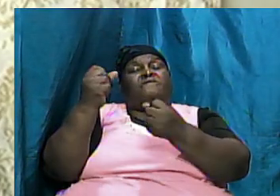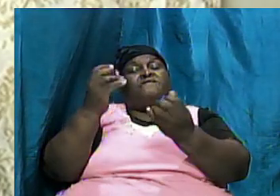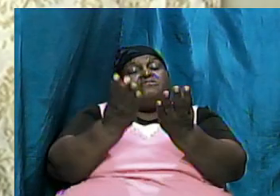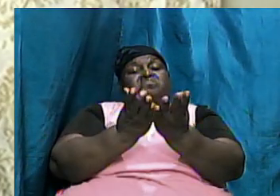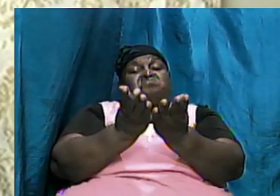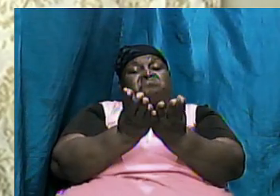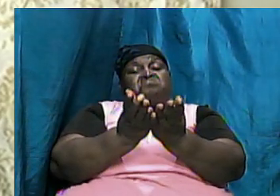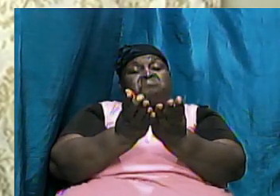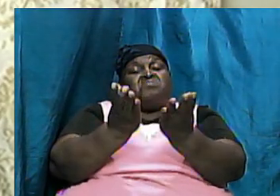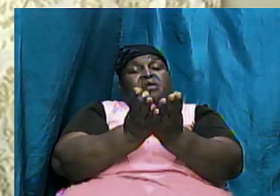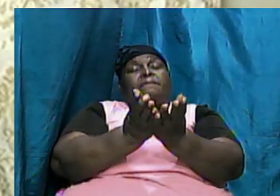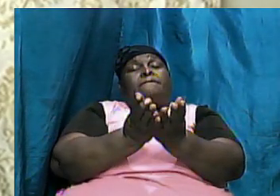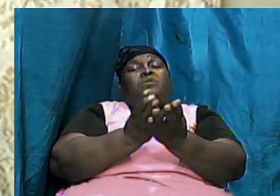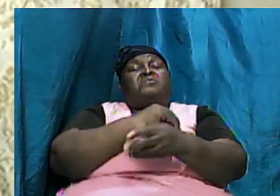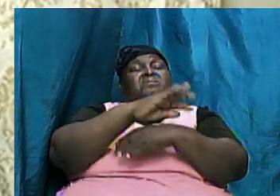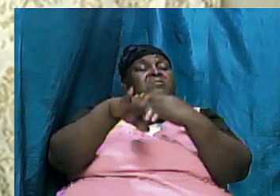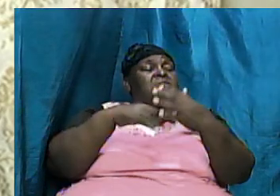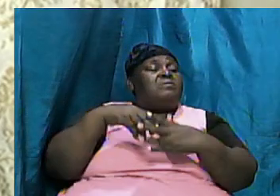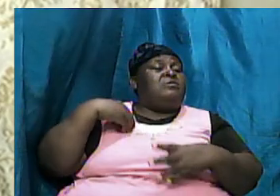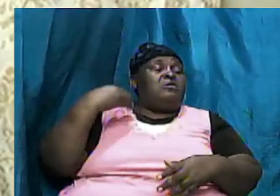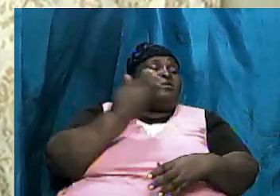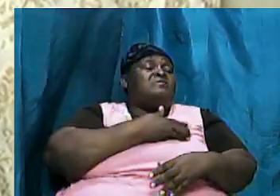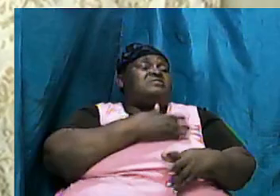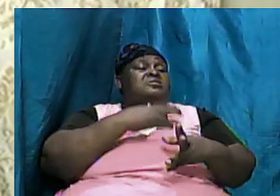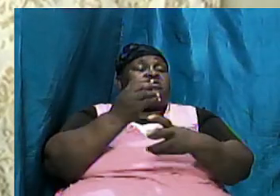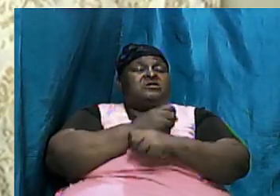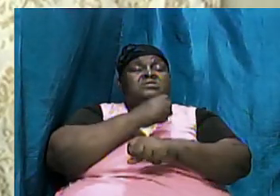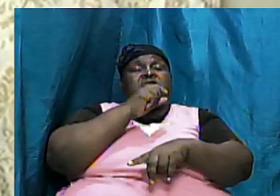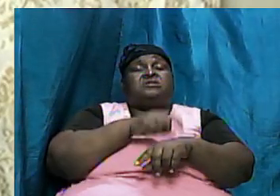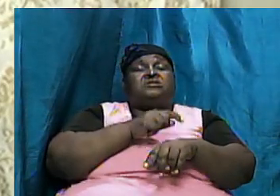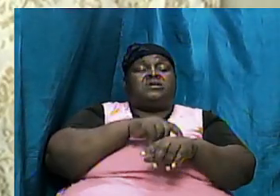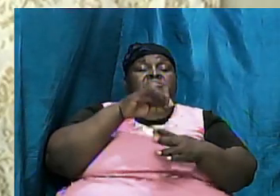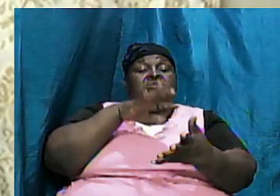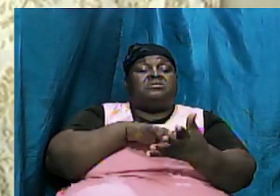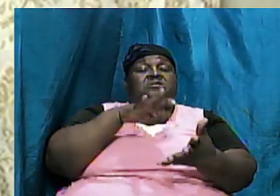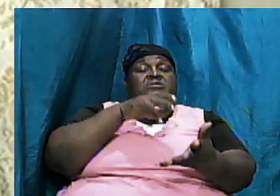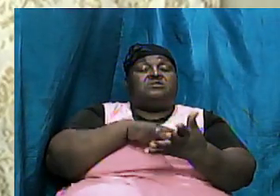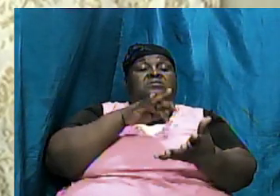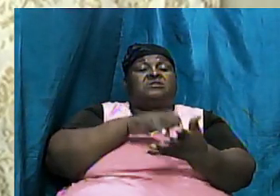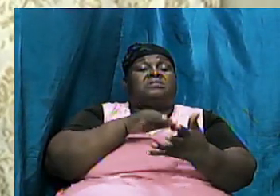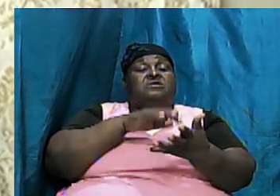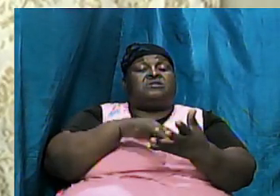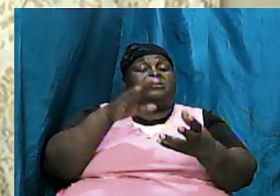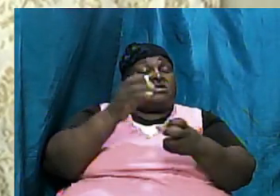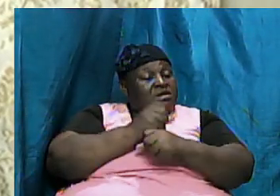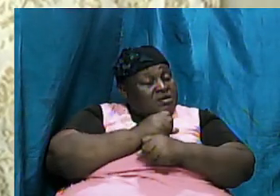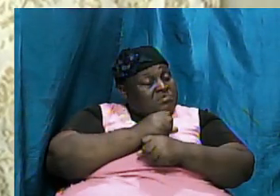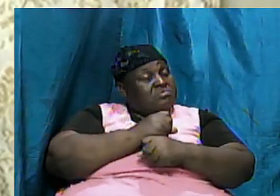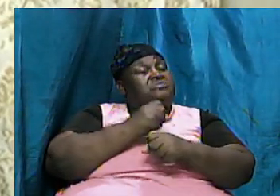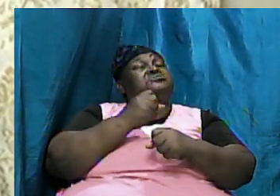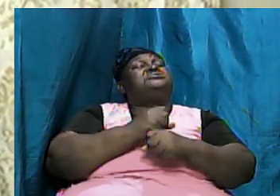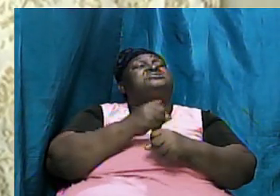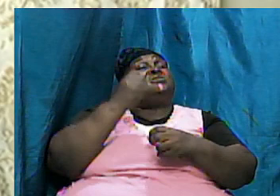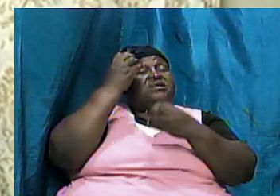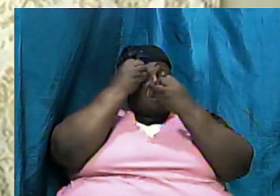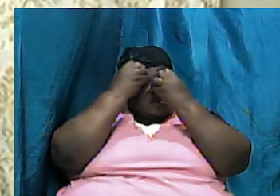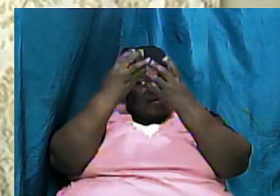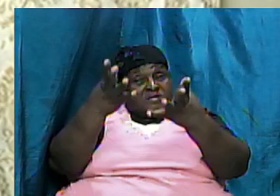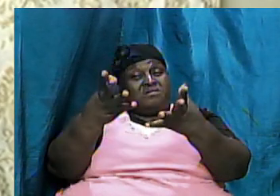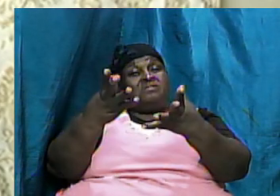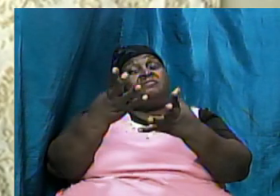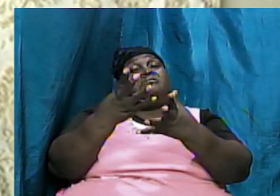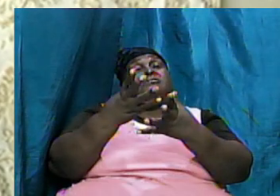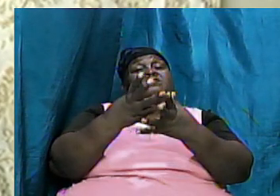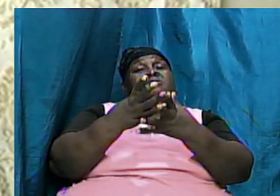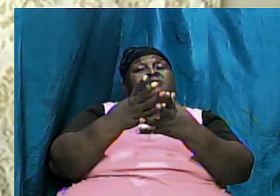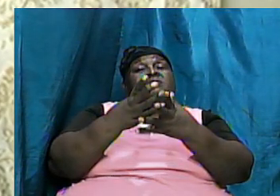all of us need to take the time as we go through the study and capture the information apply what needs to be applied